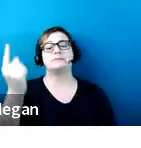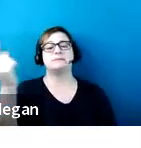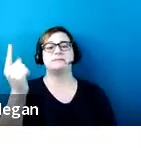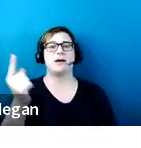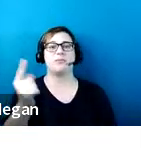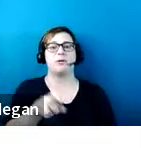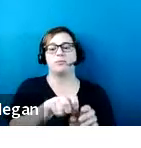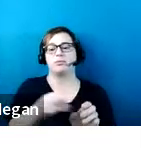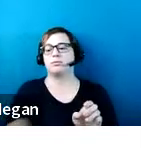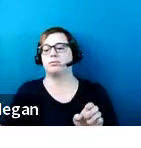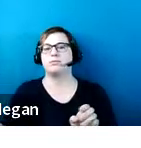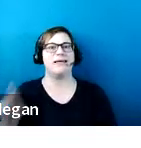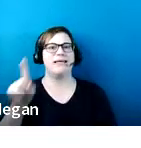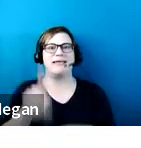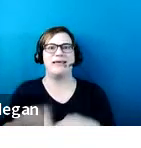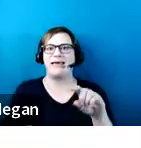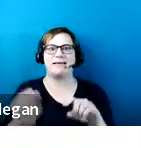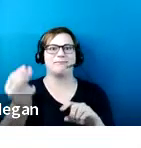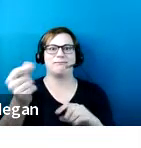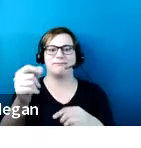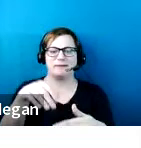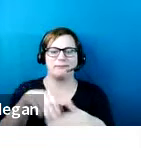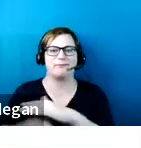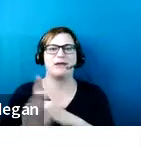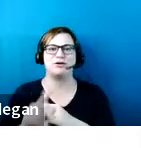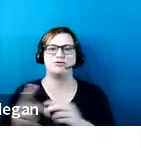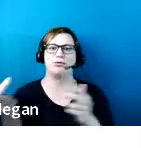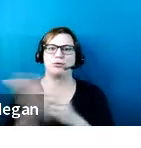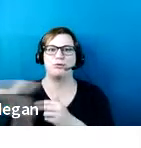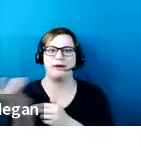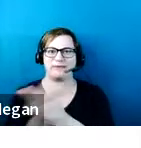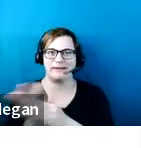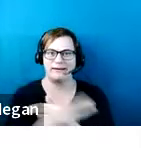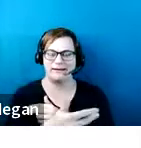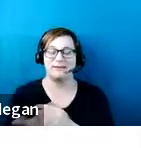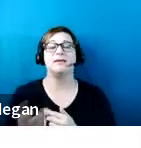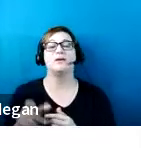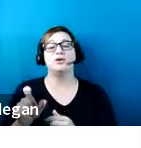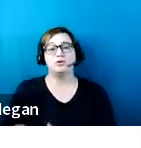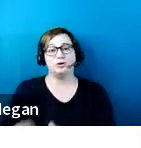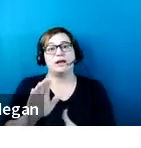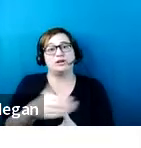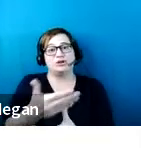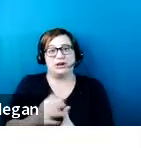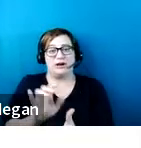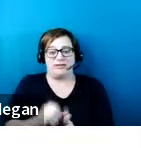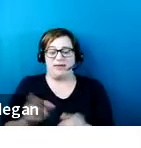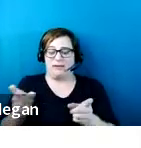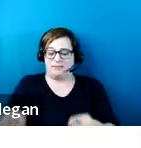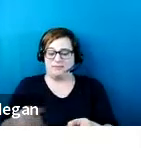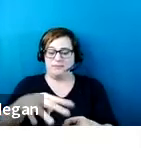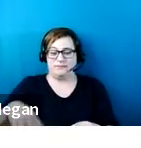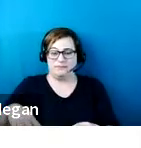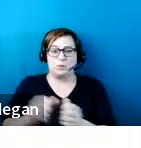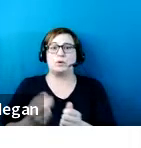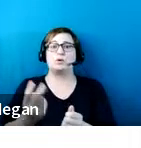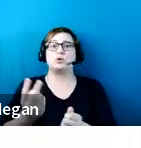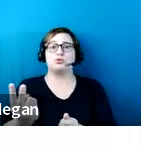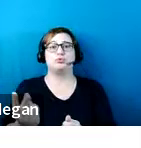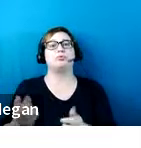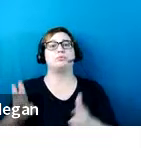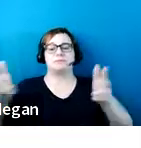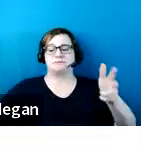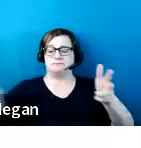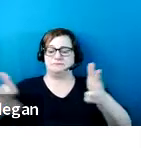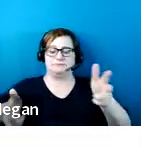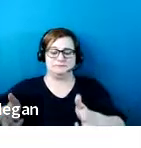straight into traffic. The access aisle can be shared by two vehicle spaces, and this is often what you are probably going